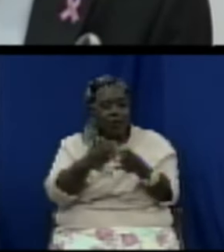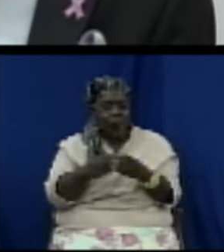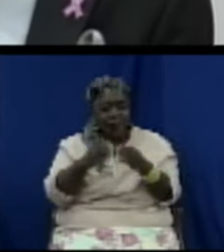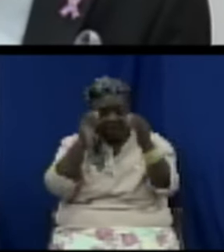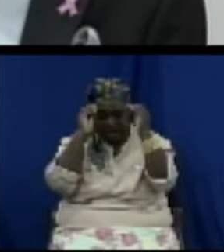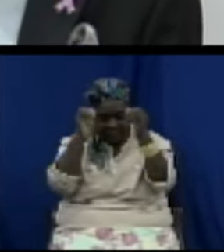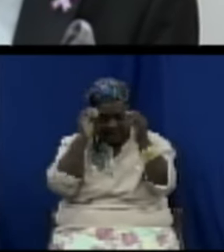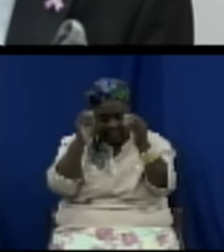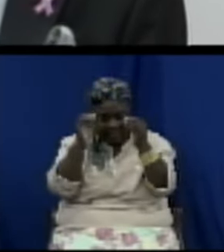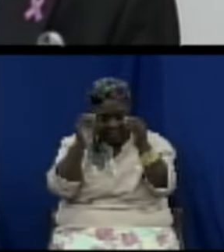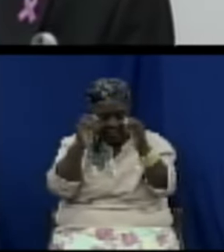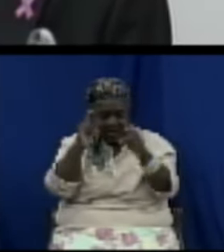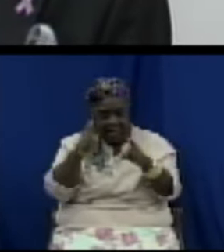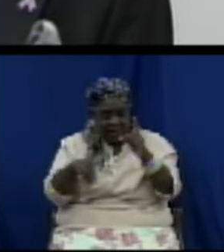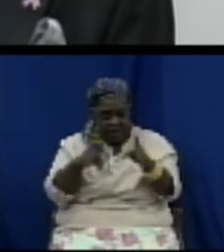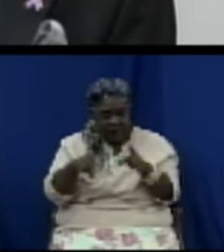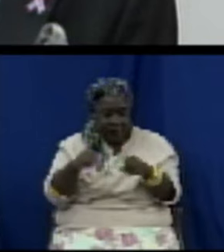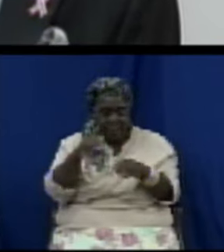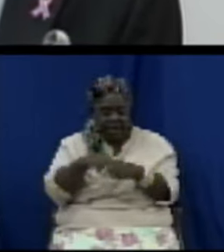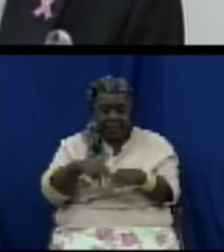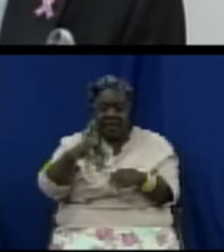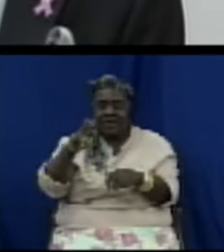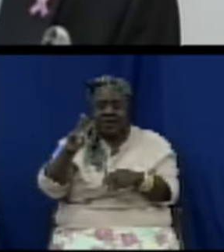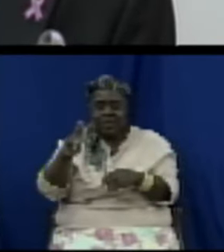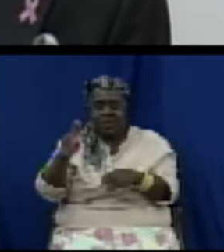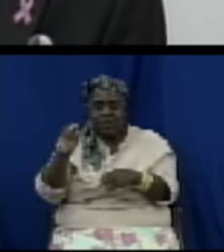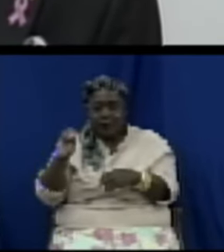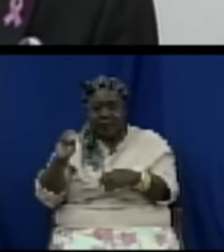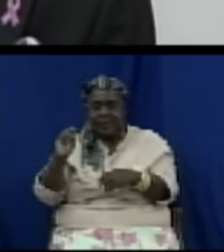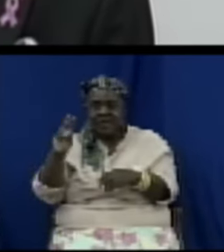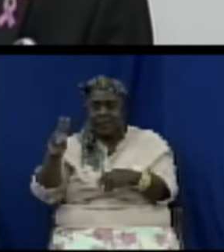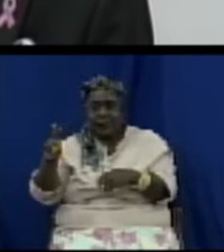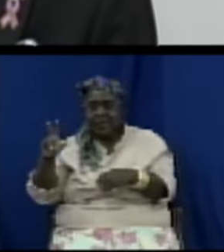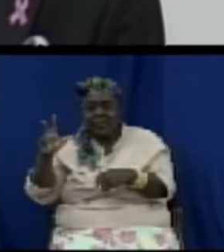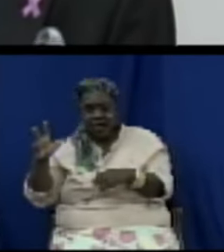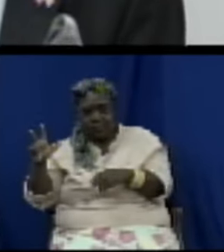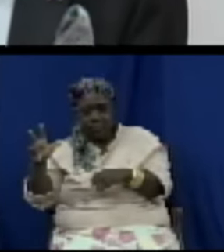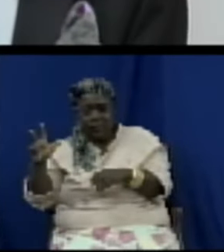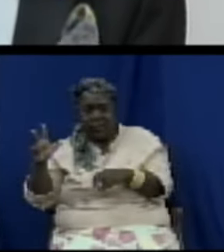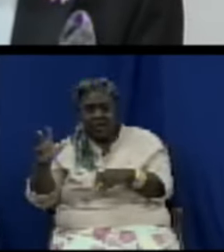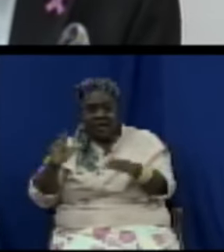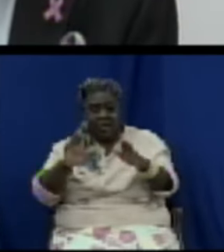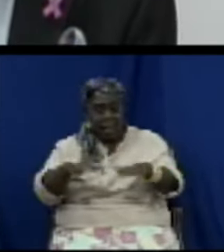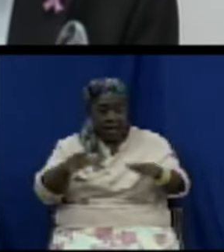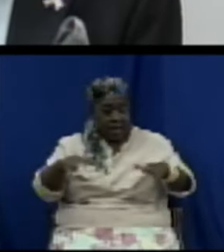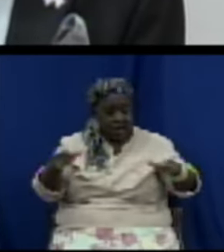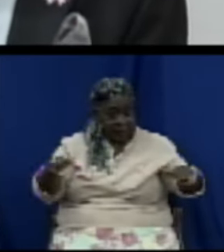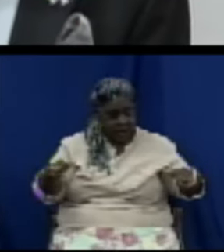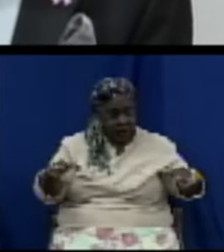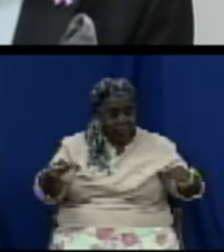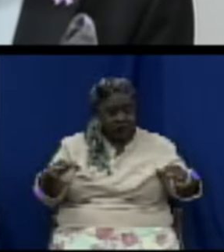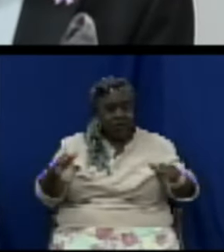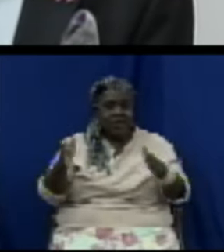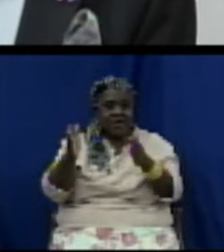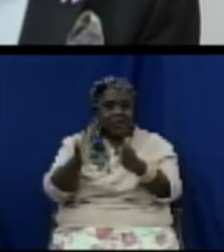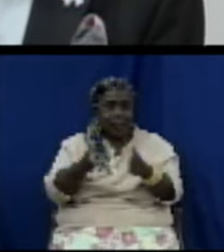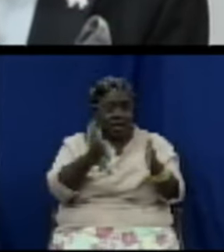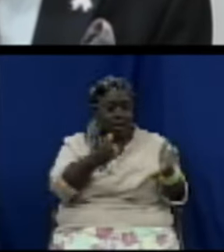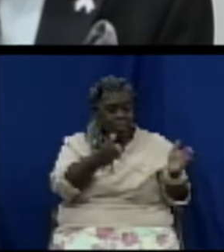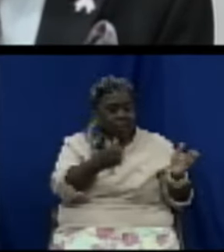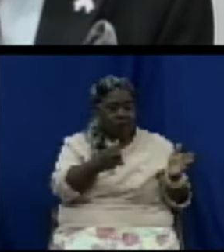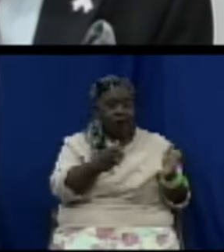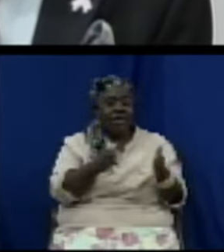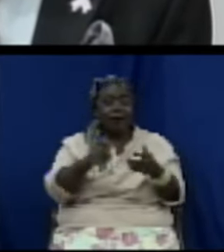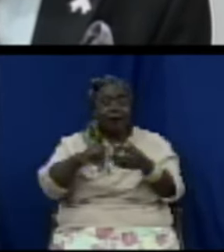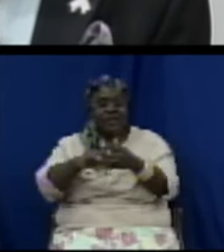the consumer education for kids pilot program was launched where do you think it